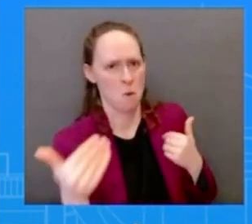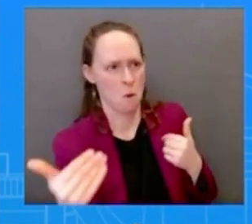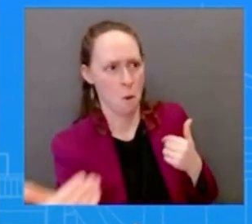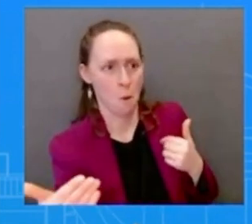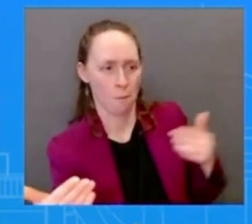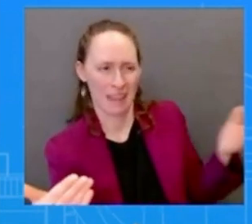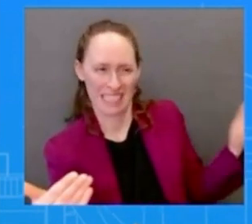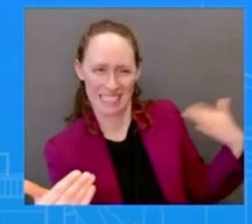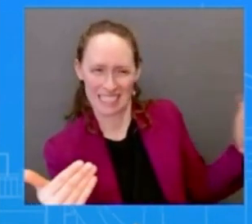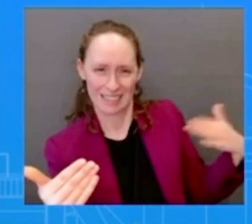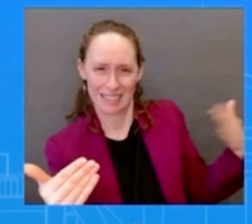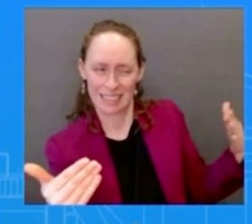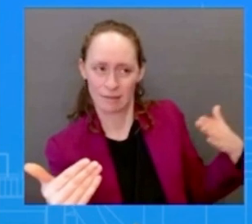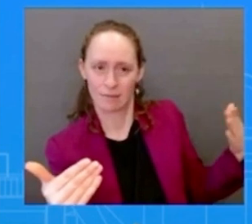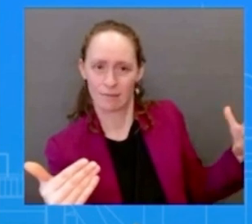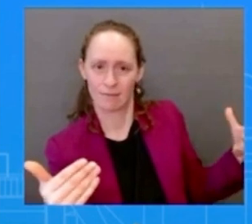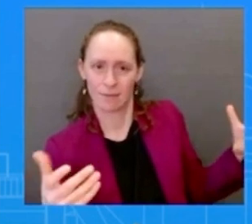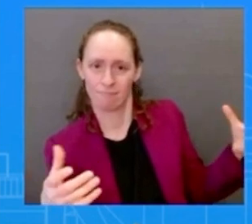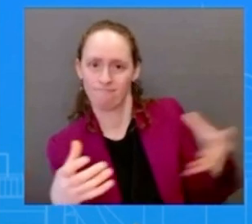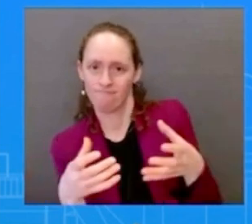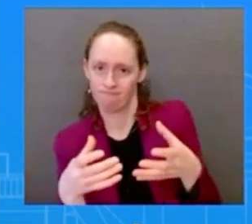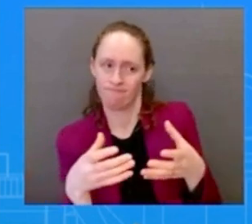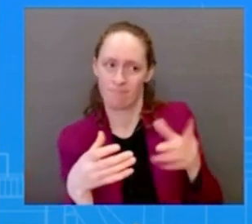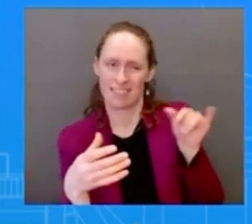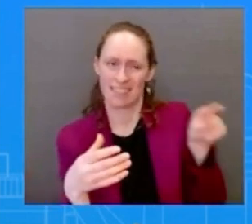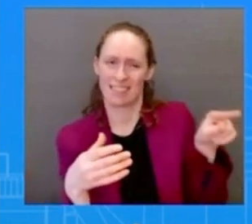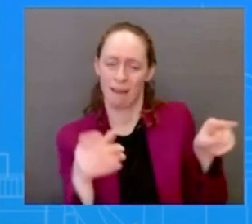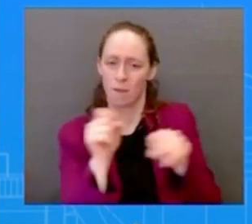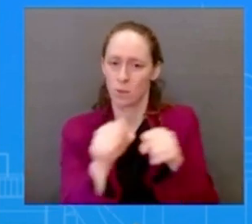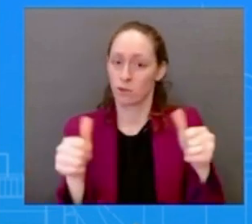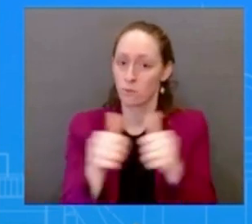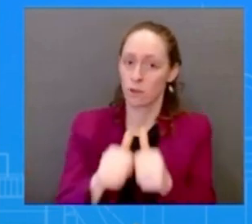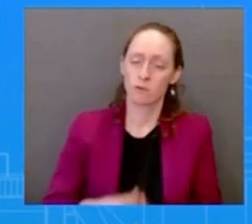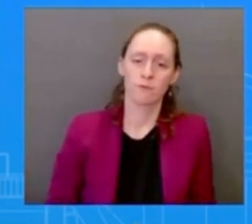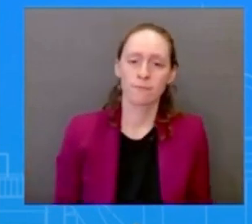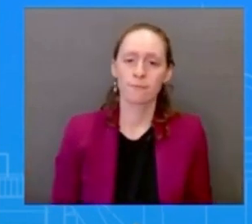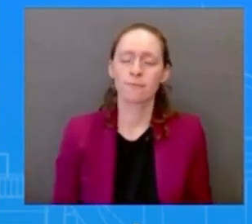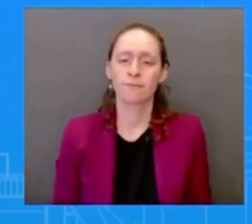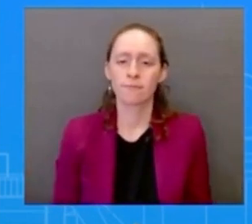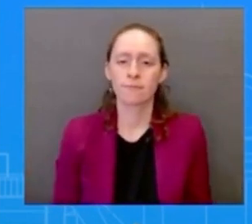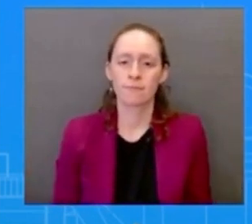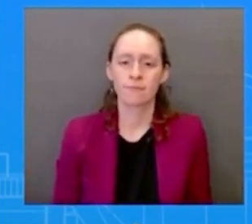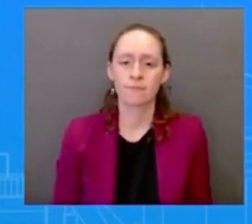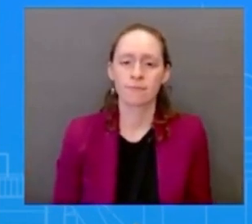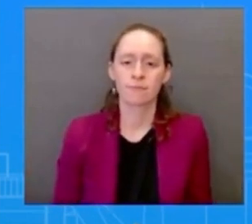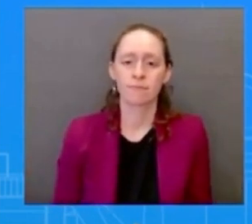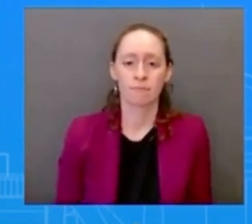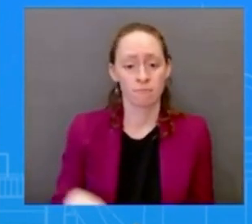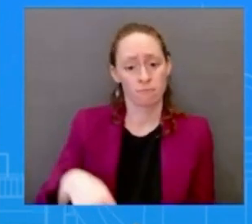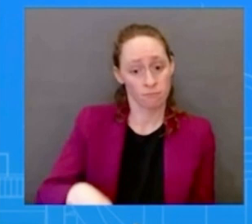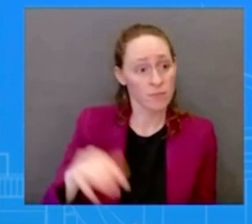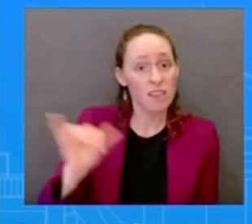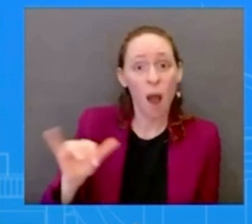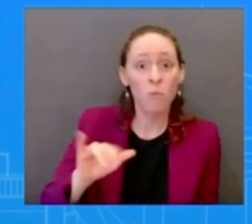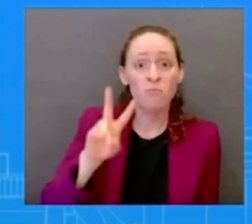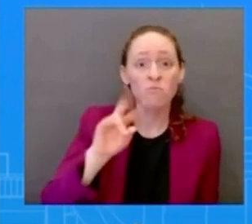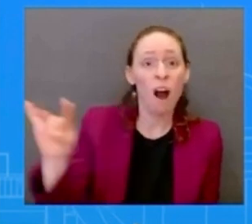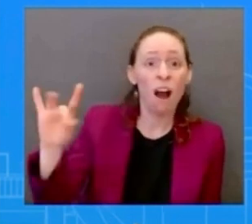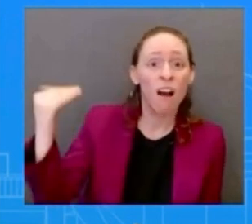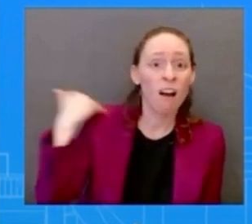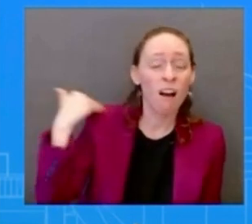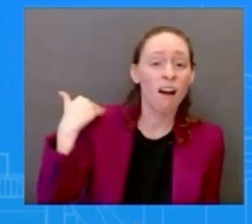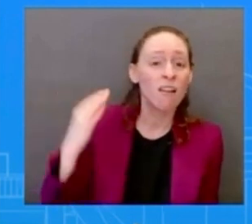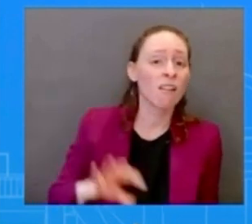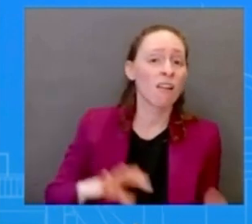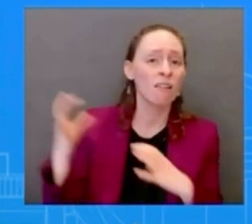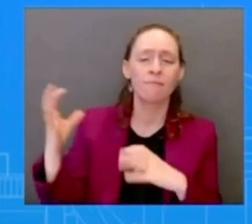to act that's why uh that's why we're not in 2008 because of the actions that the obama uh biden white house took but again many of